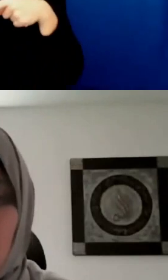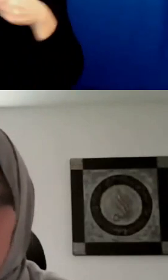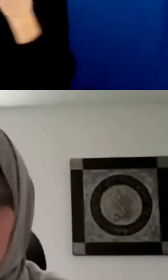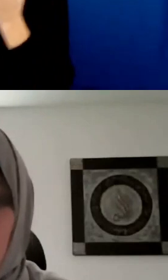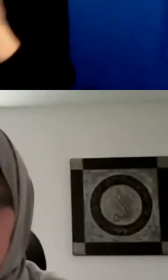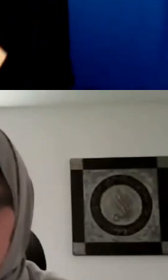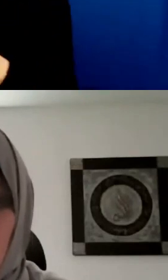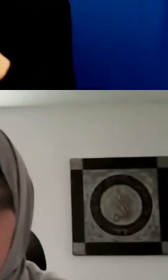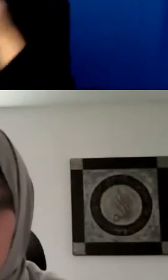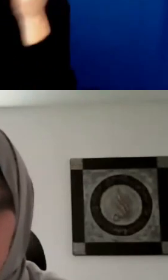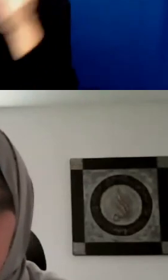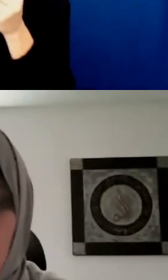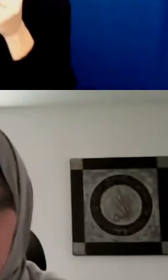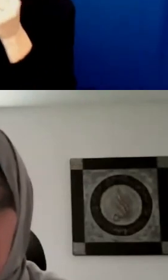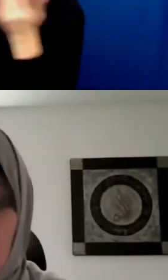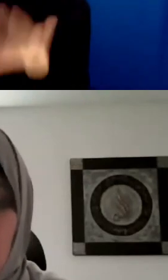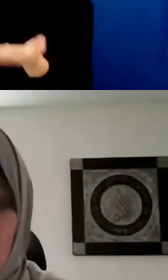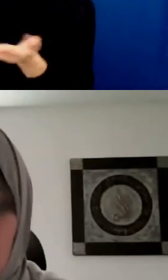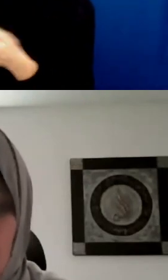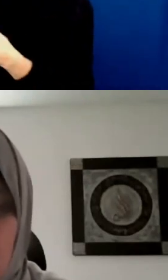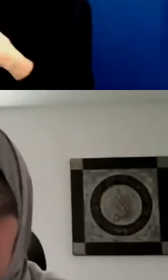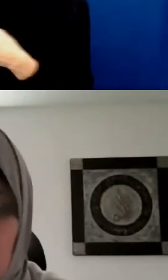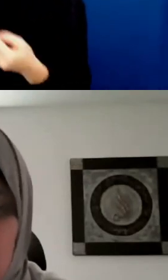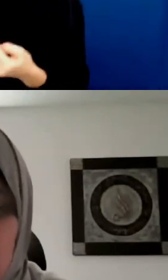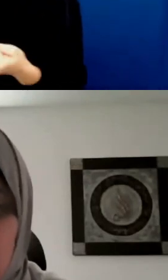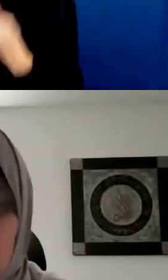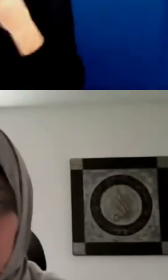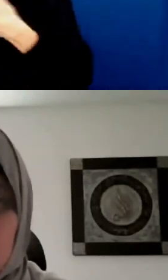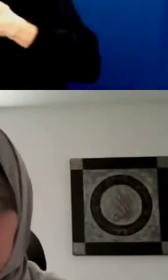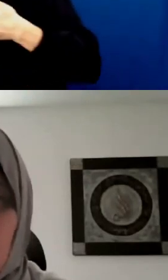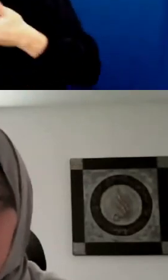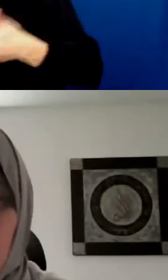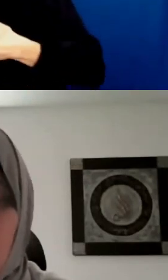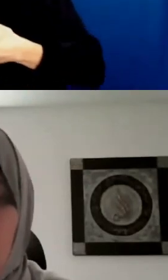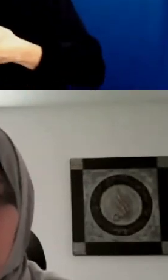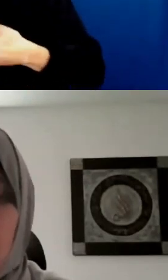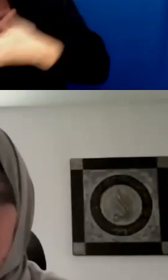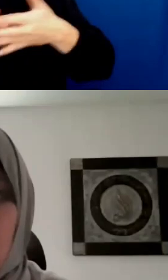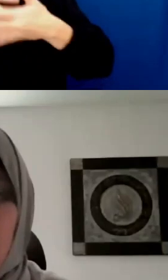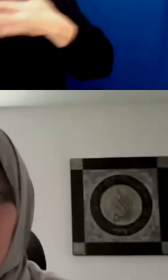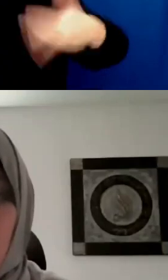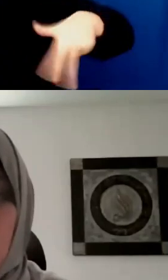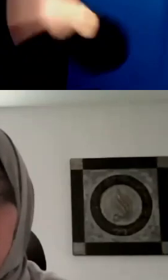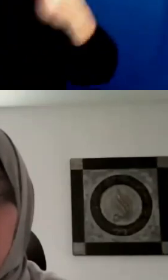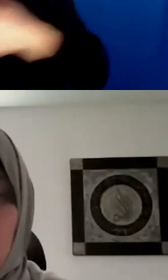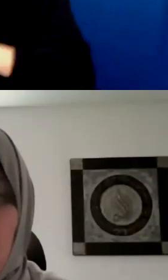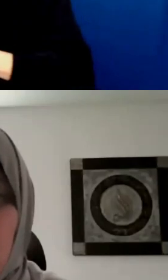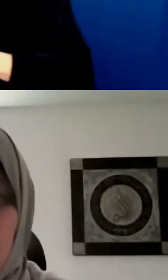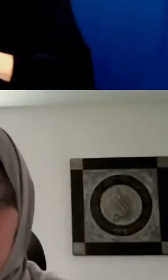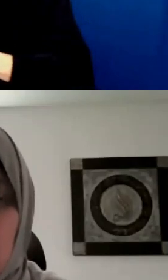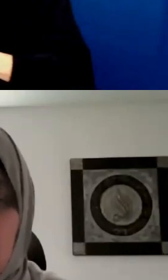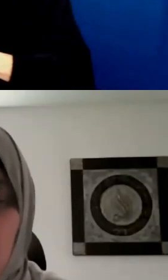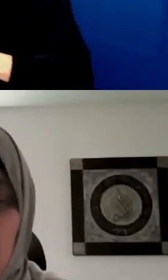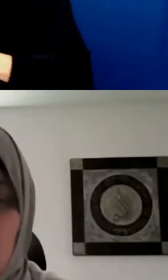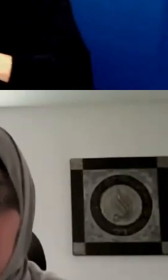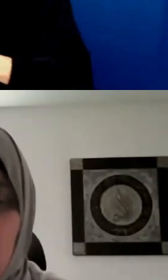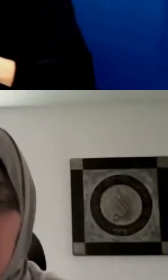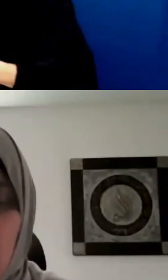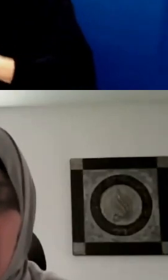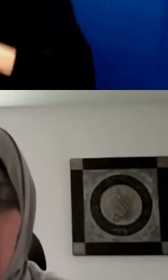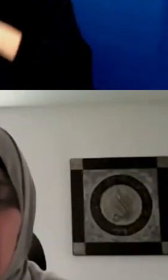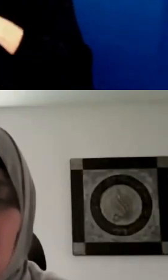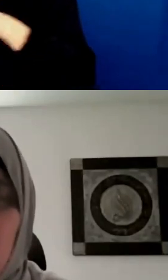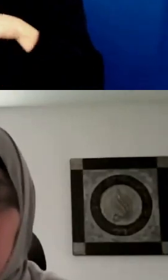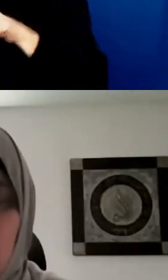scheduled this webinar anticipating that the budget would have been tabled in March.